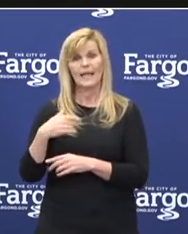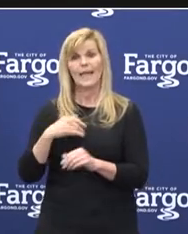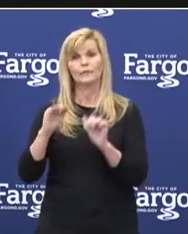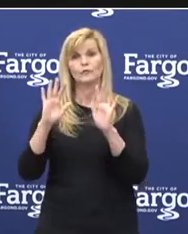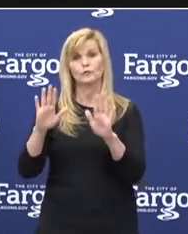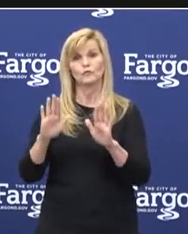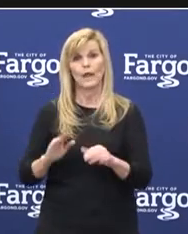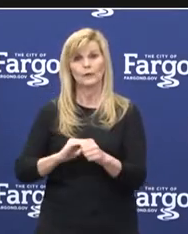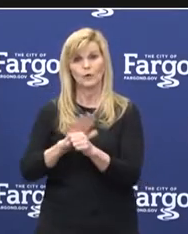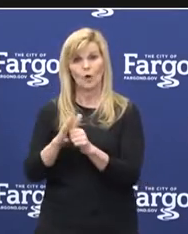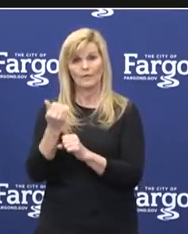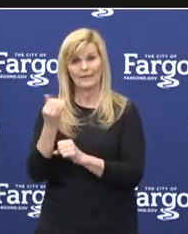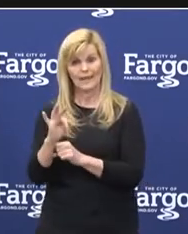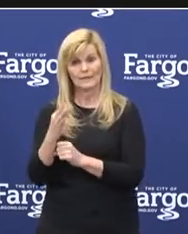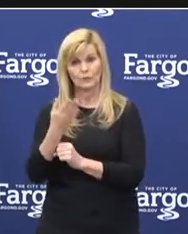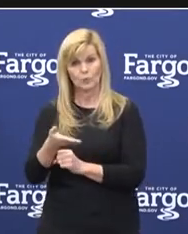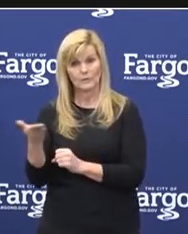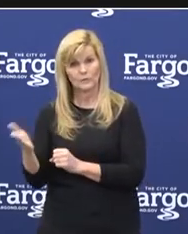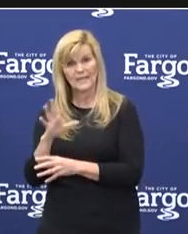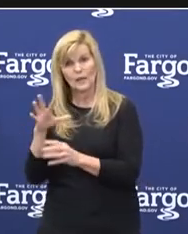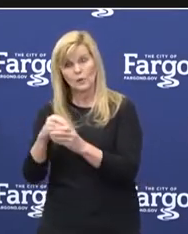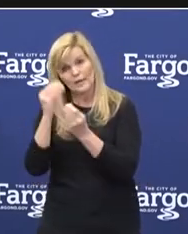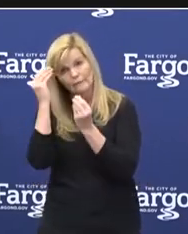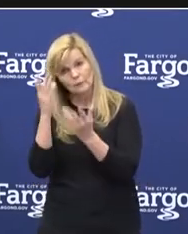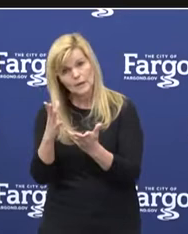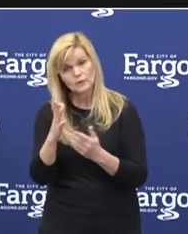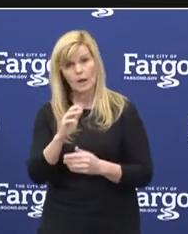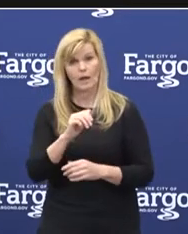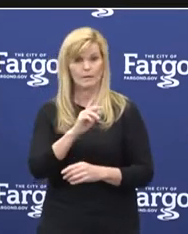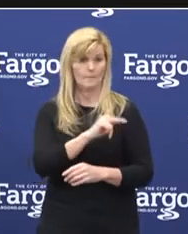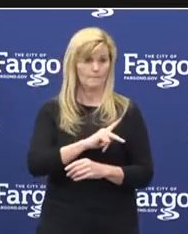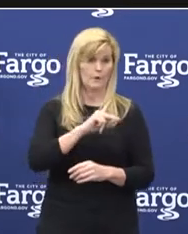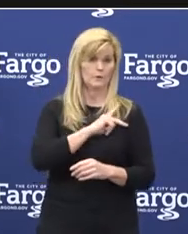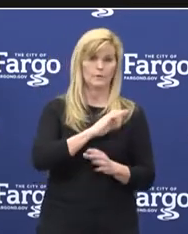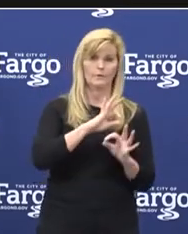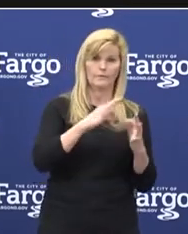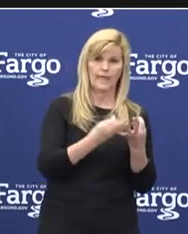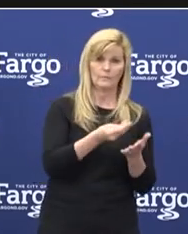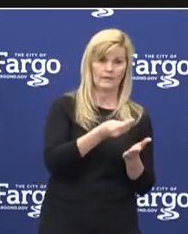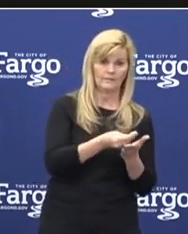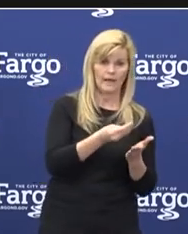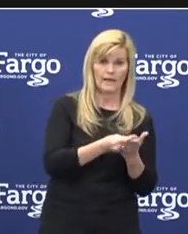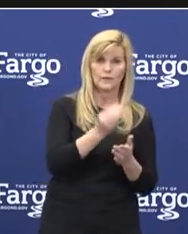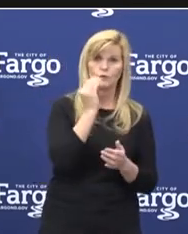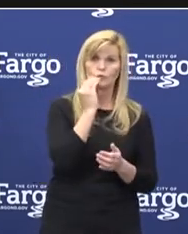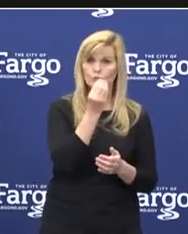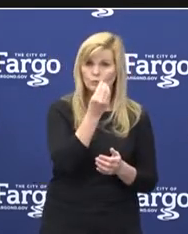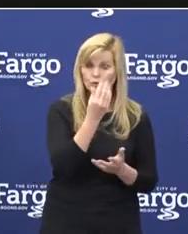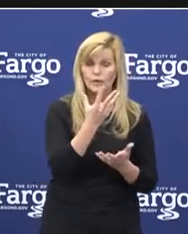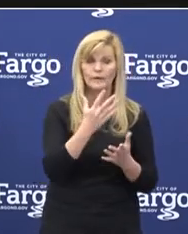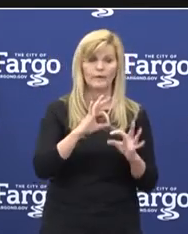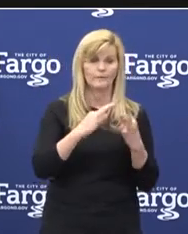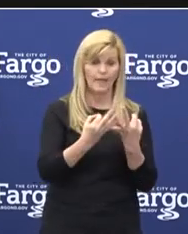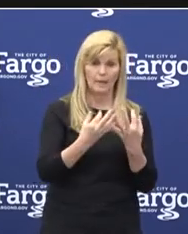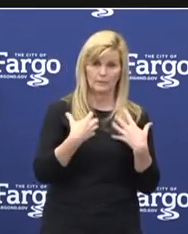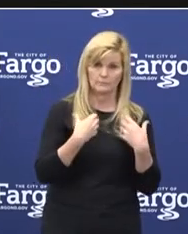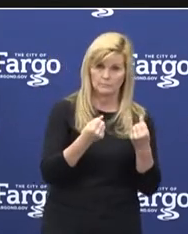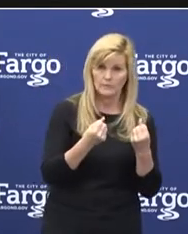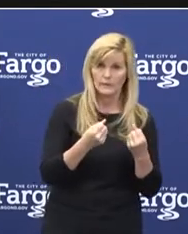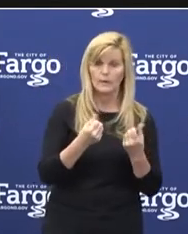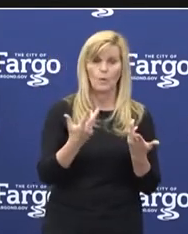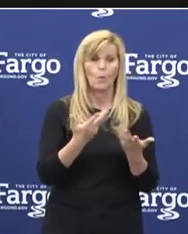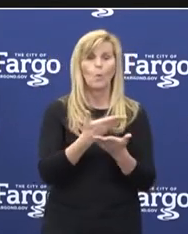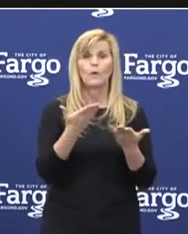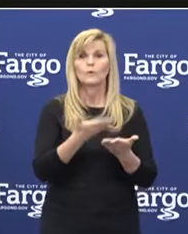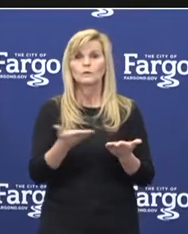-19 resources available, including information on personal and family finance, nutrition, food safety, resources available to help you grow